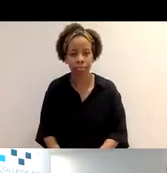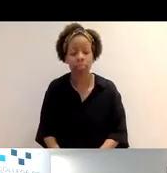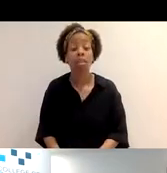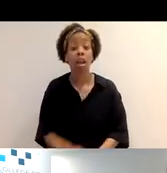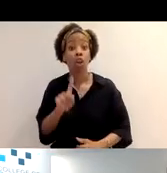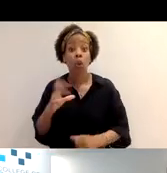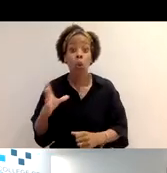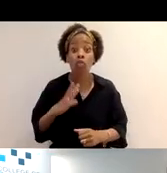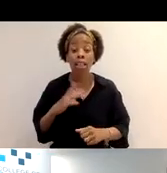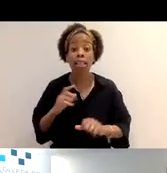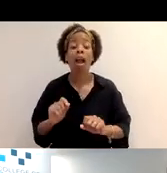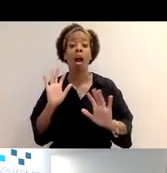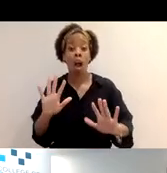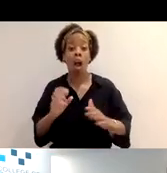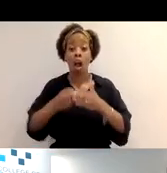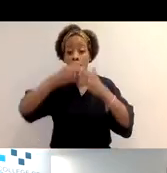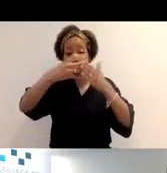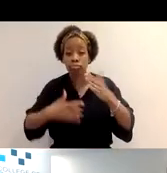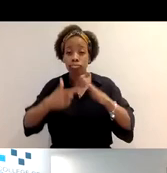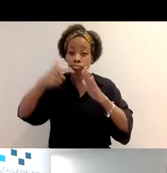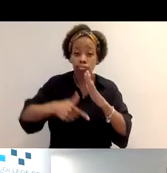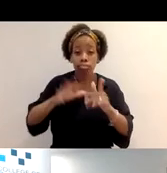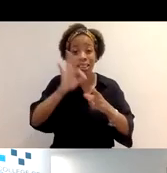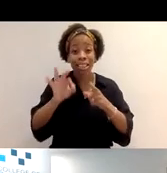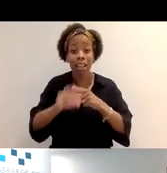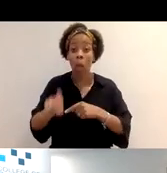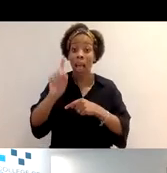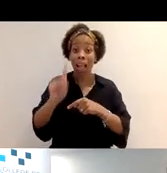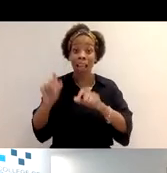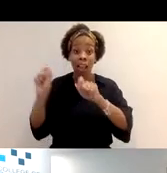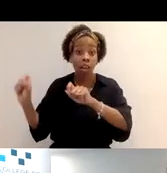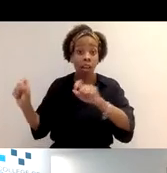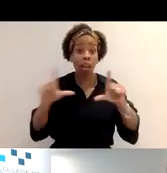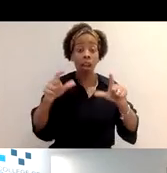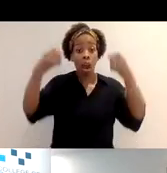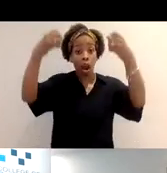add the detail and reflect on it, you just click on it. And this is what you'll see.